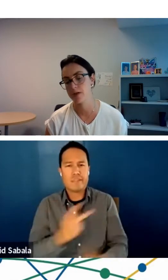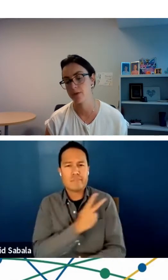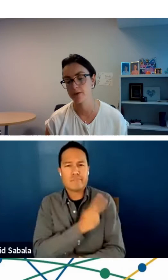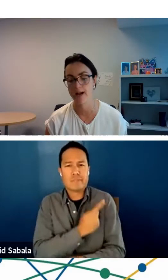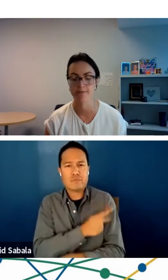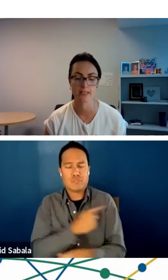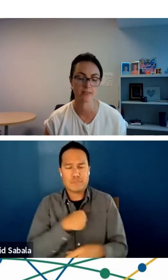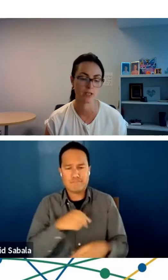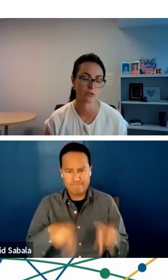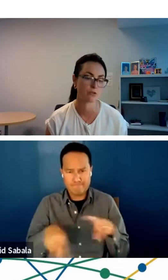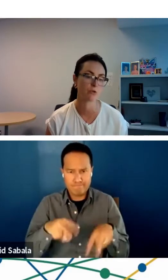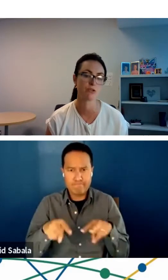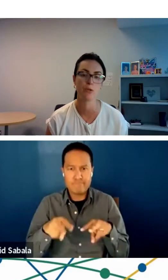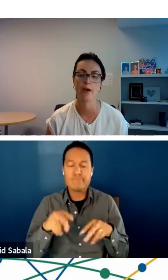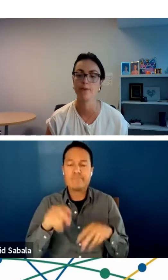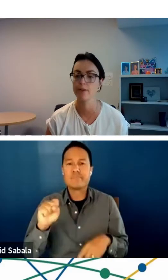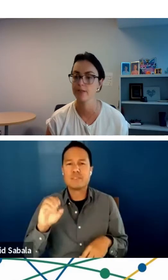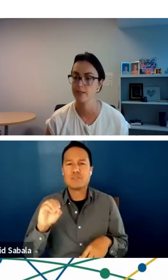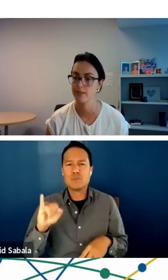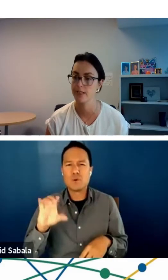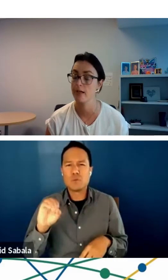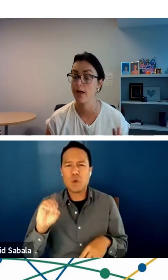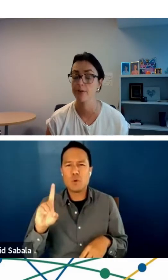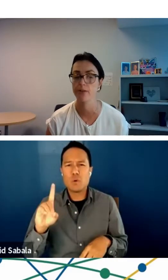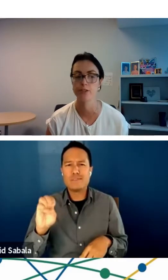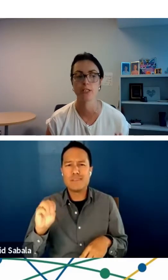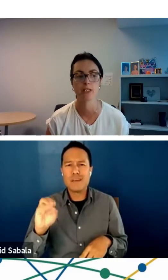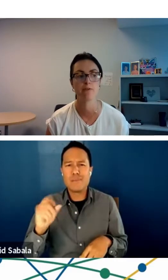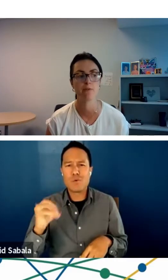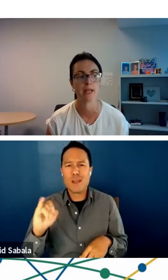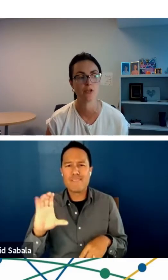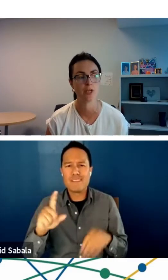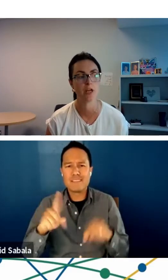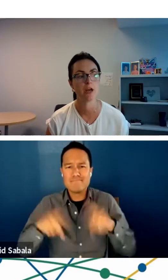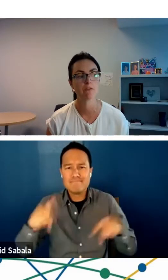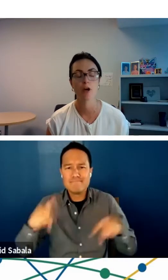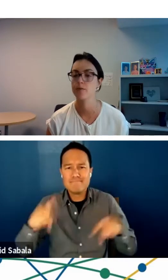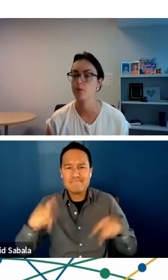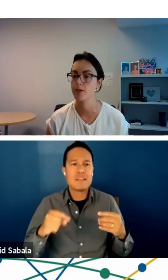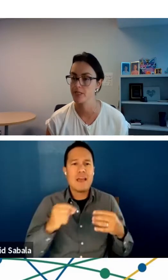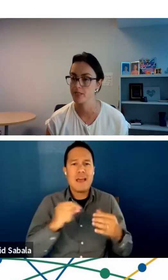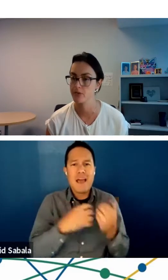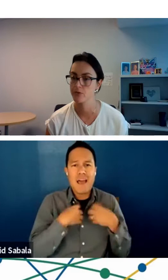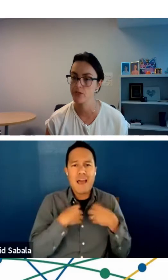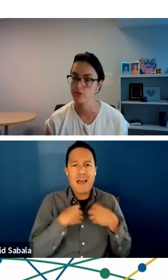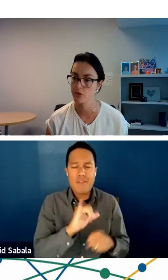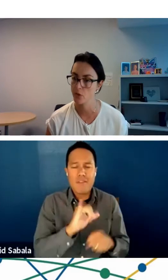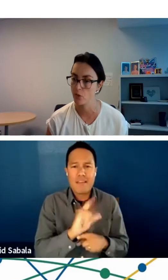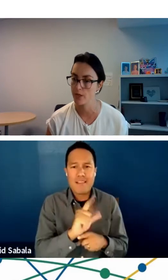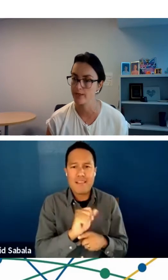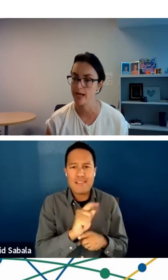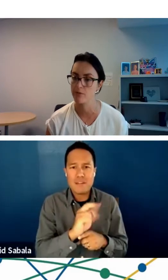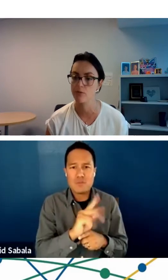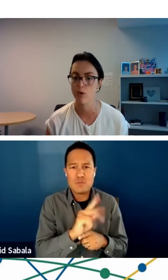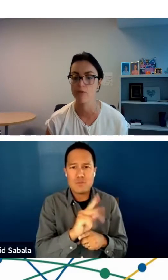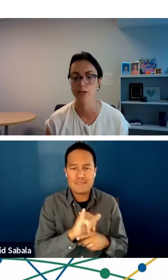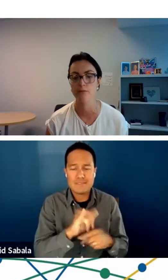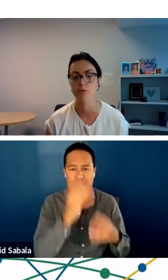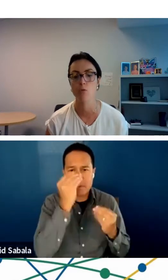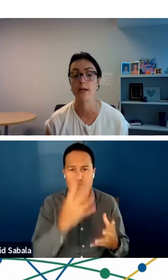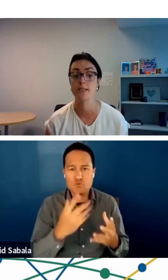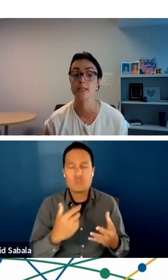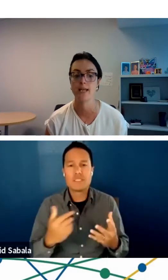sociodemographic, psychosocial health literacy information for other purposes. So this is a cohort that had